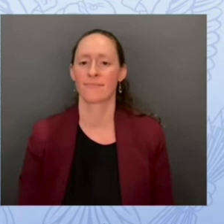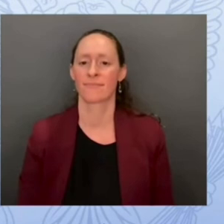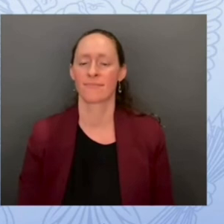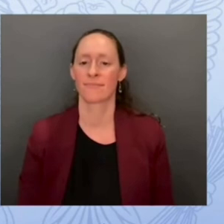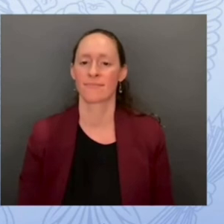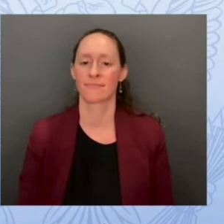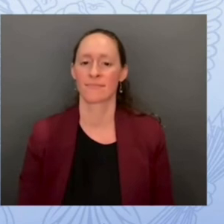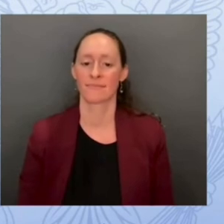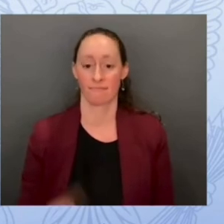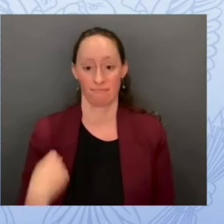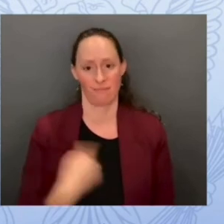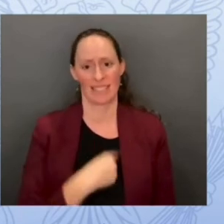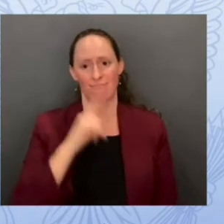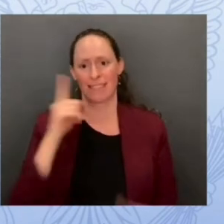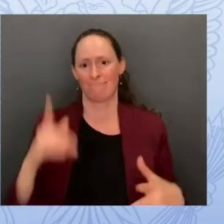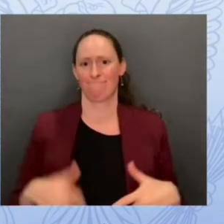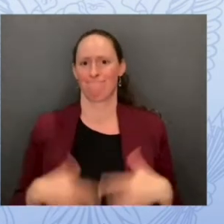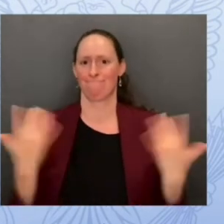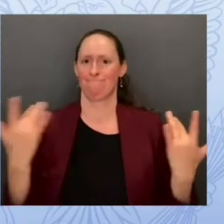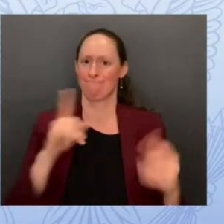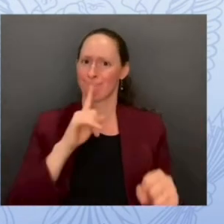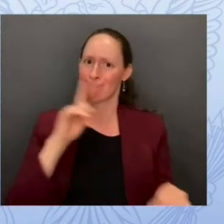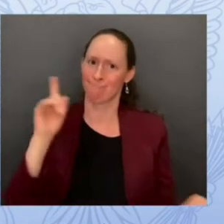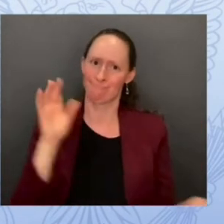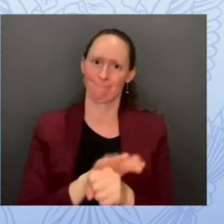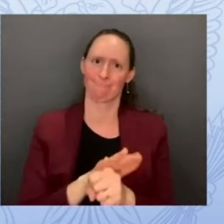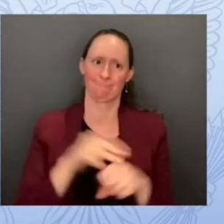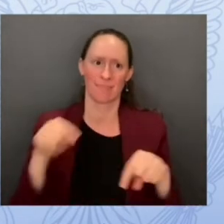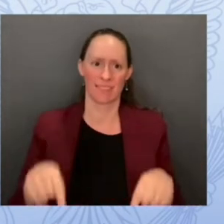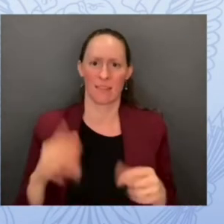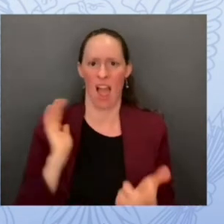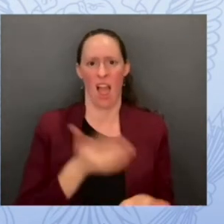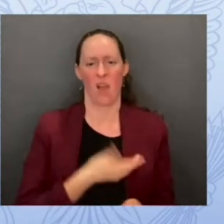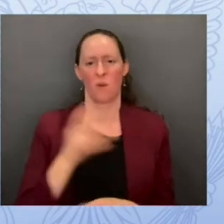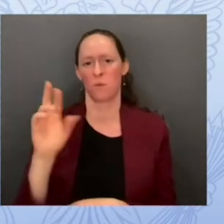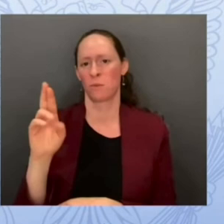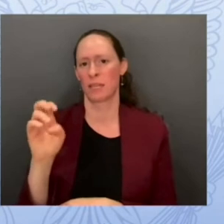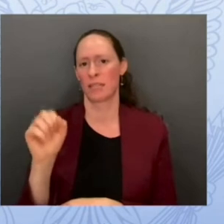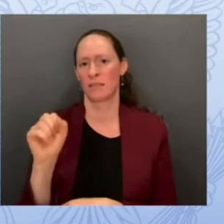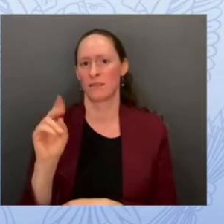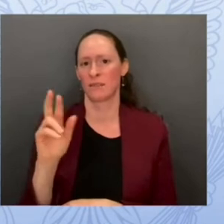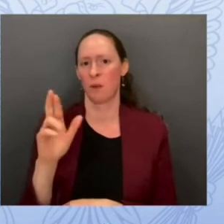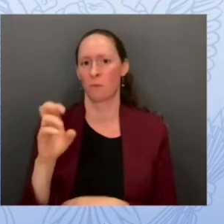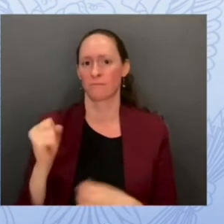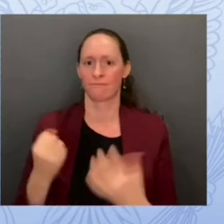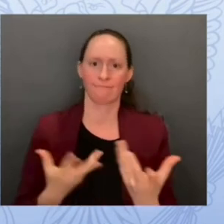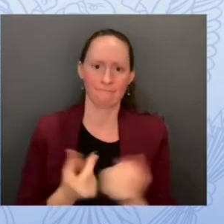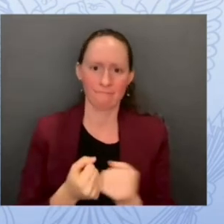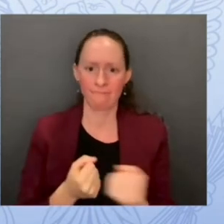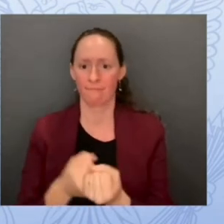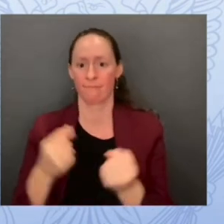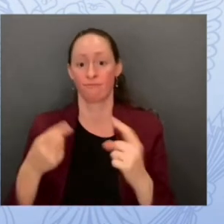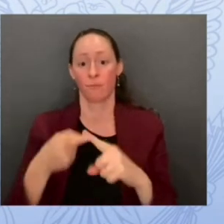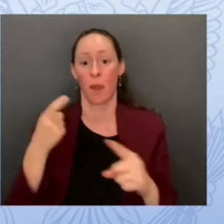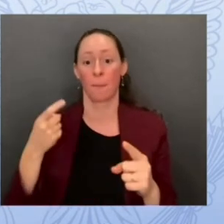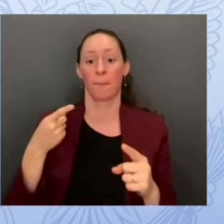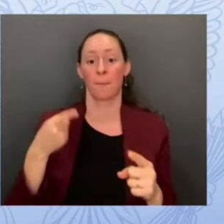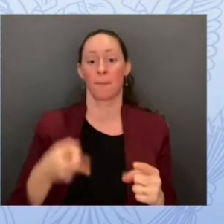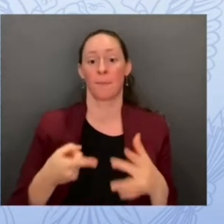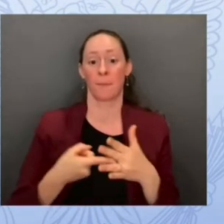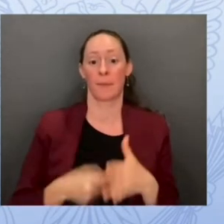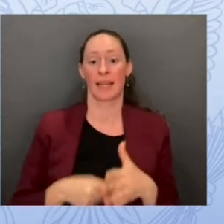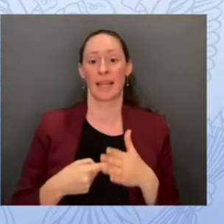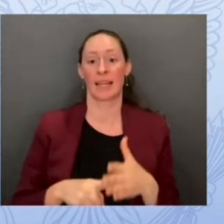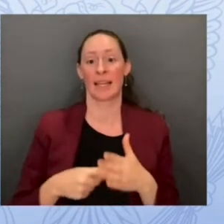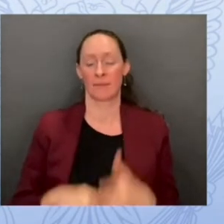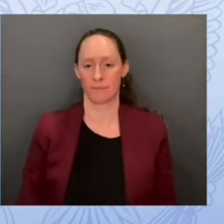the following resources to help schools implement so i think this is more about the before we are excited to commit 20 million dollars